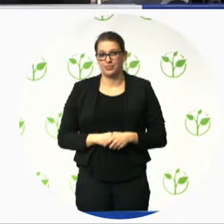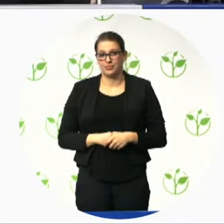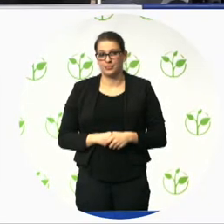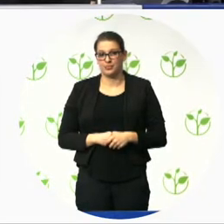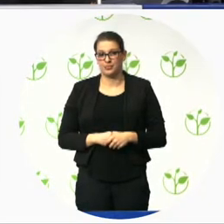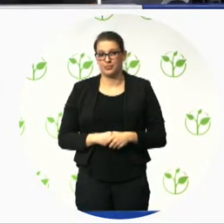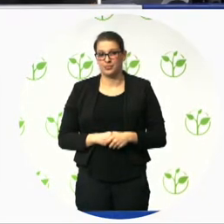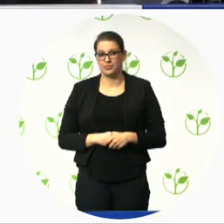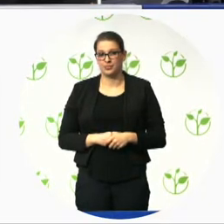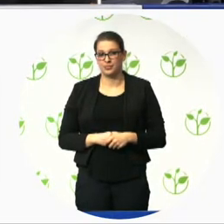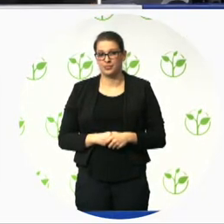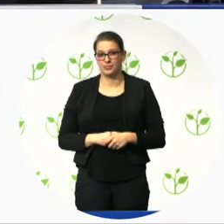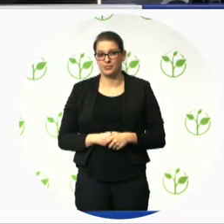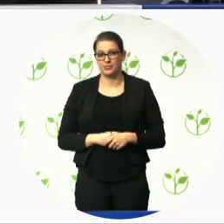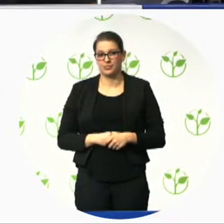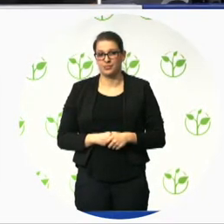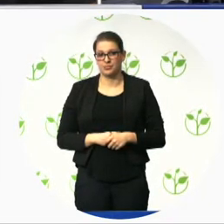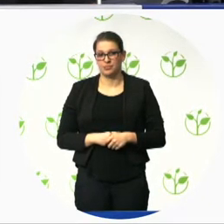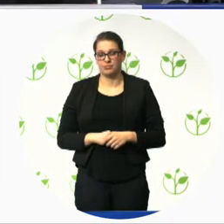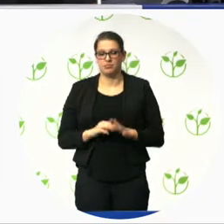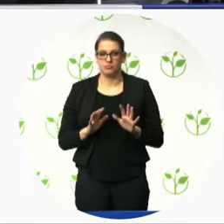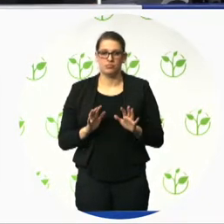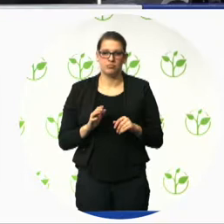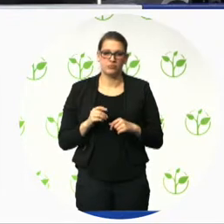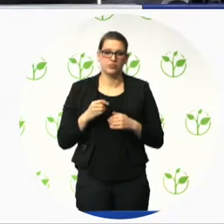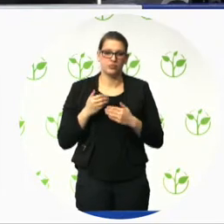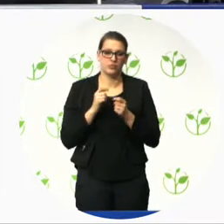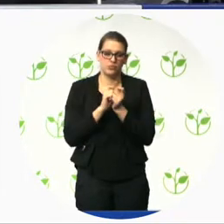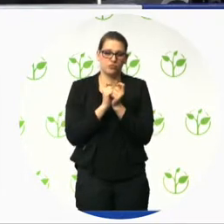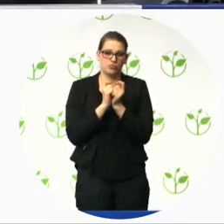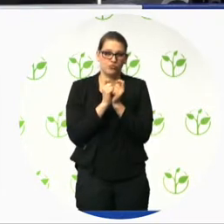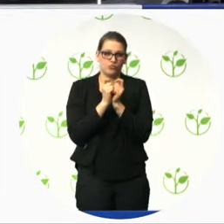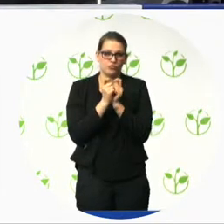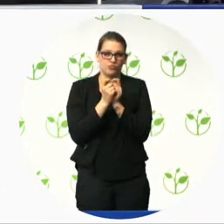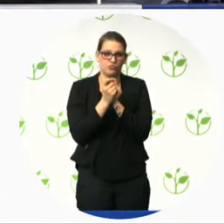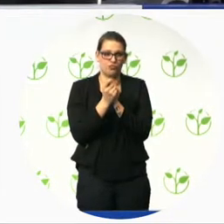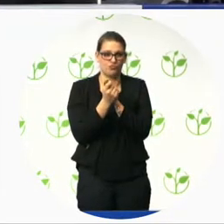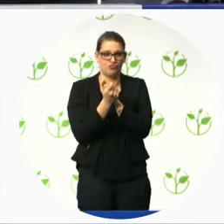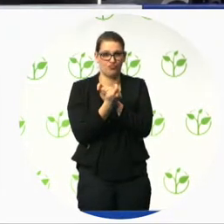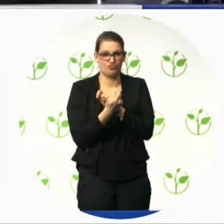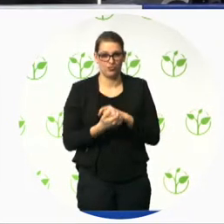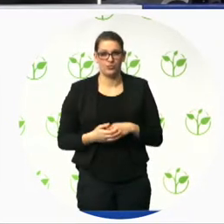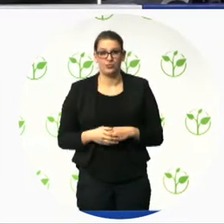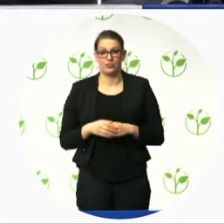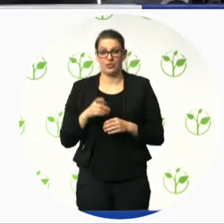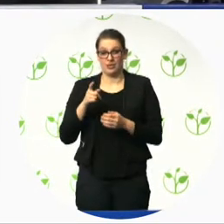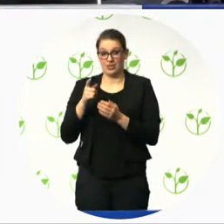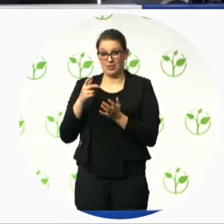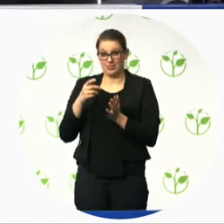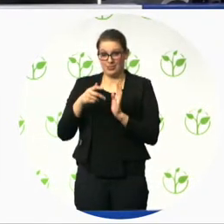The certificate, if you fulfill the certification process, then you will get a snippet,